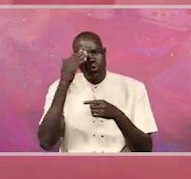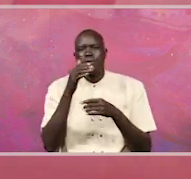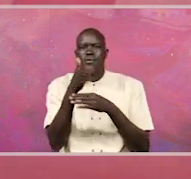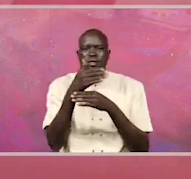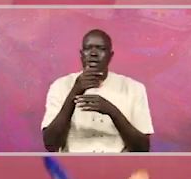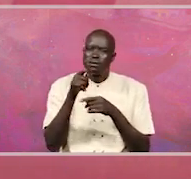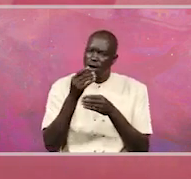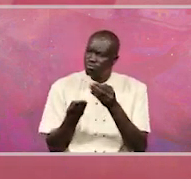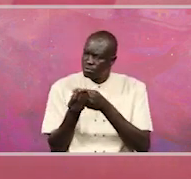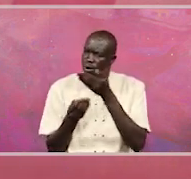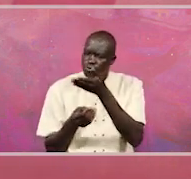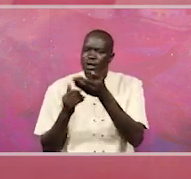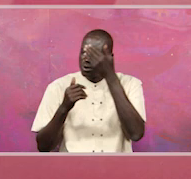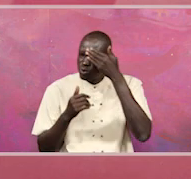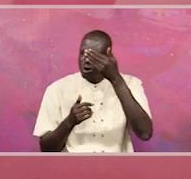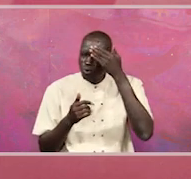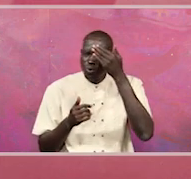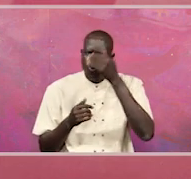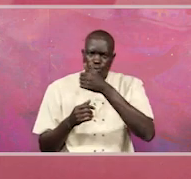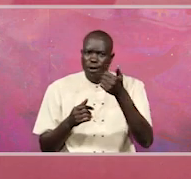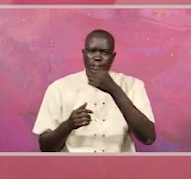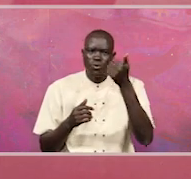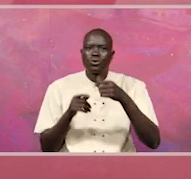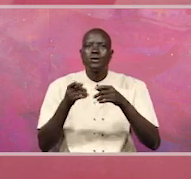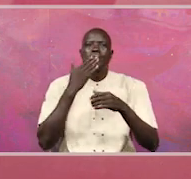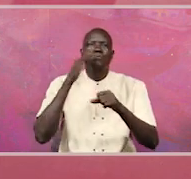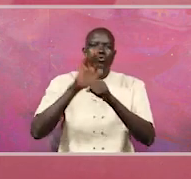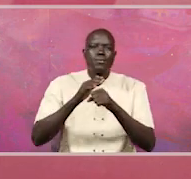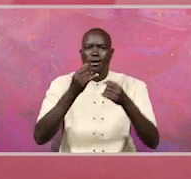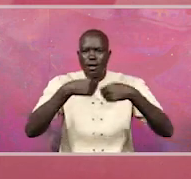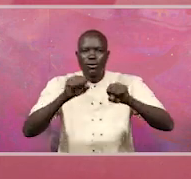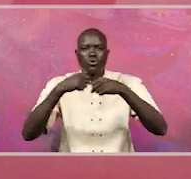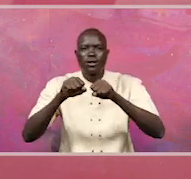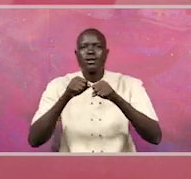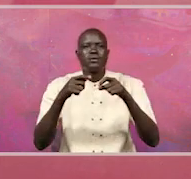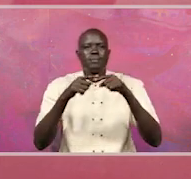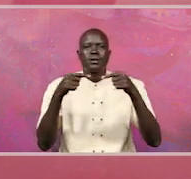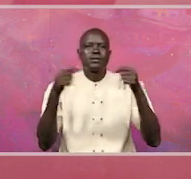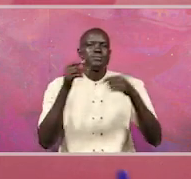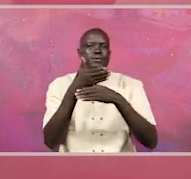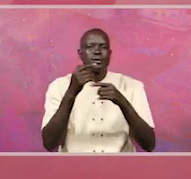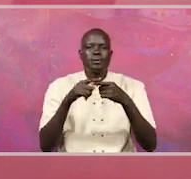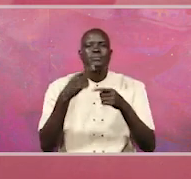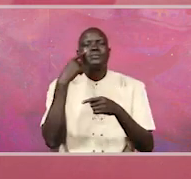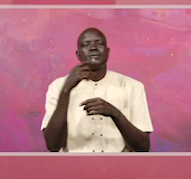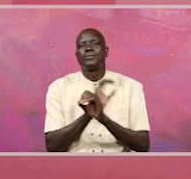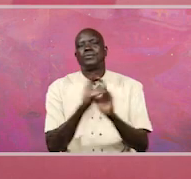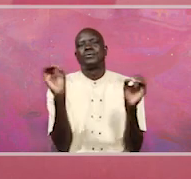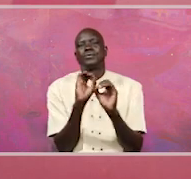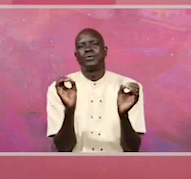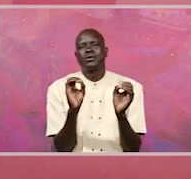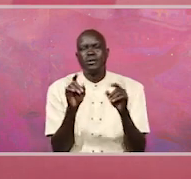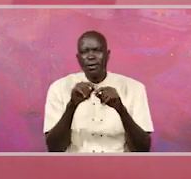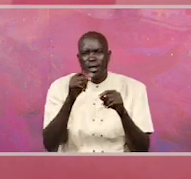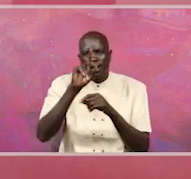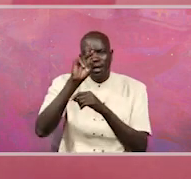for money from investors. The president actually promised to take action against those ministers. We haven't, and let us not talk of cover phones, like